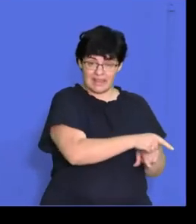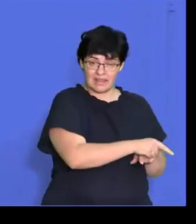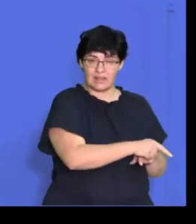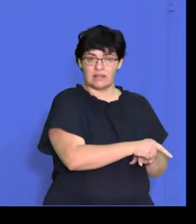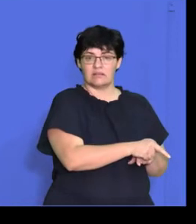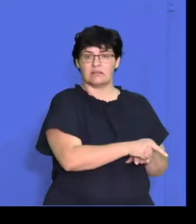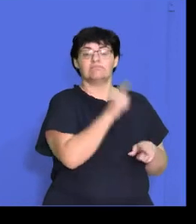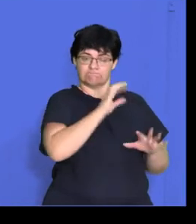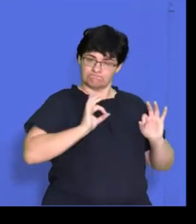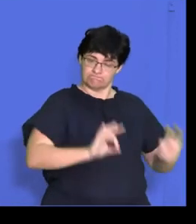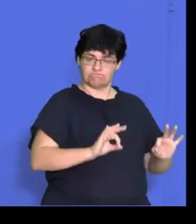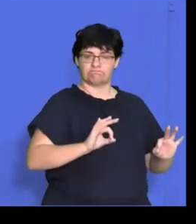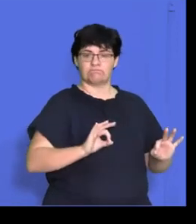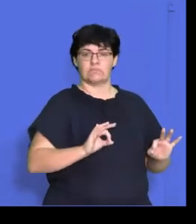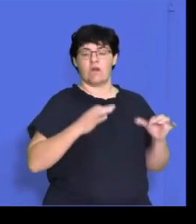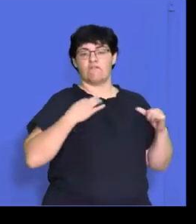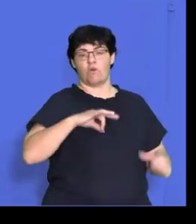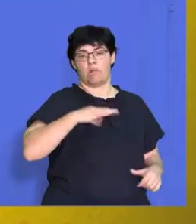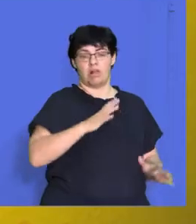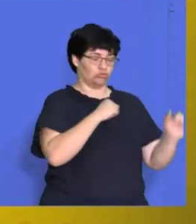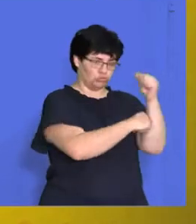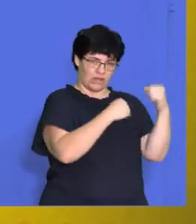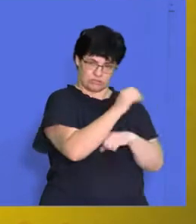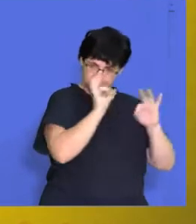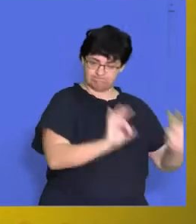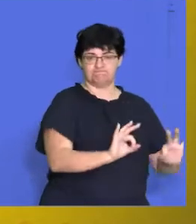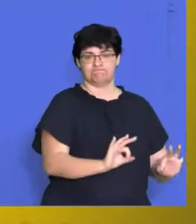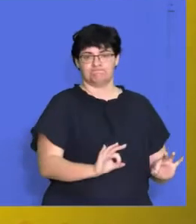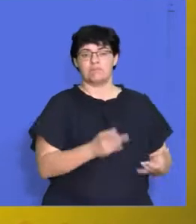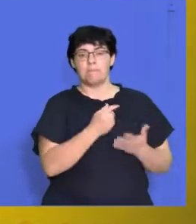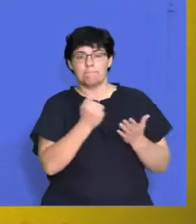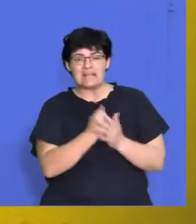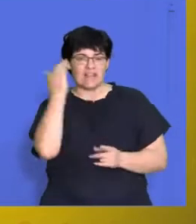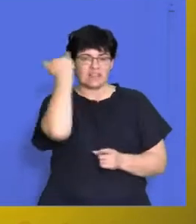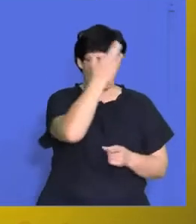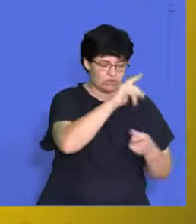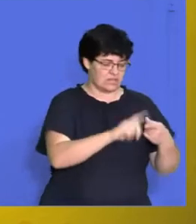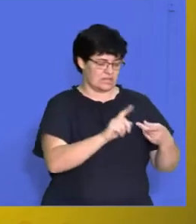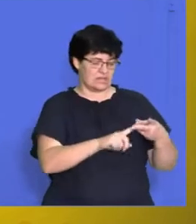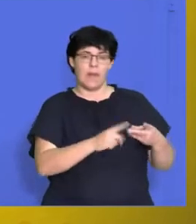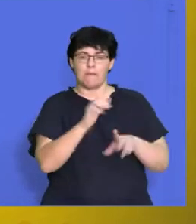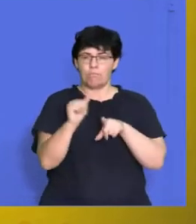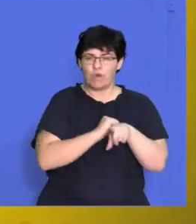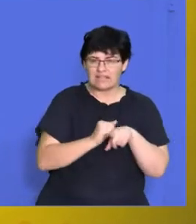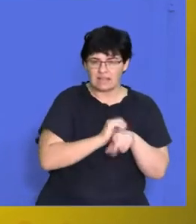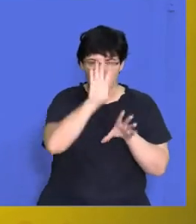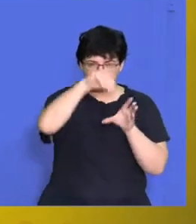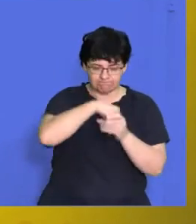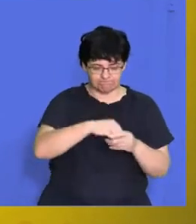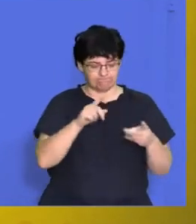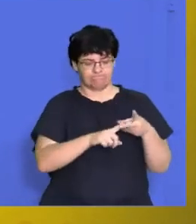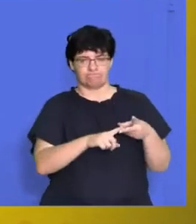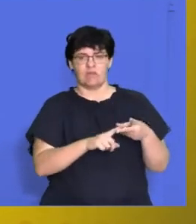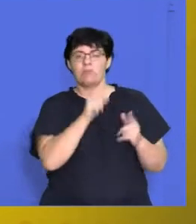formalized or structured. So there must be a theory component. There must be a practical component.